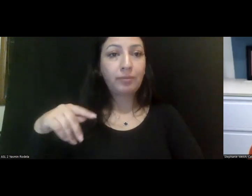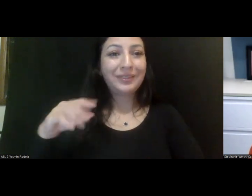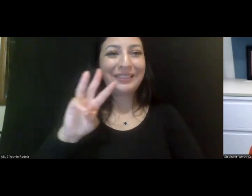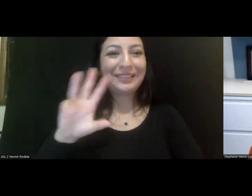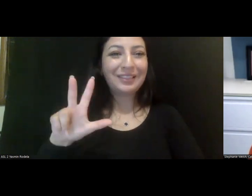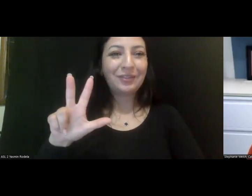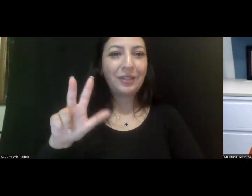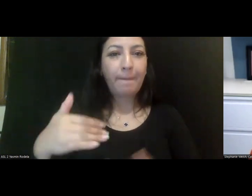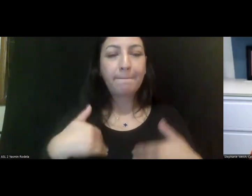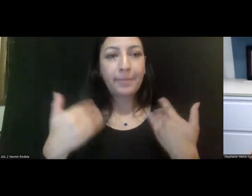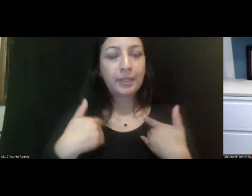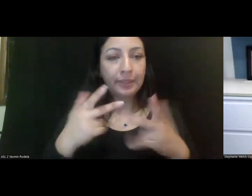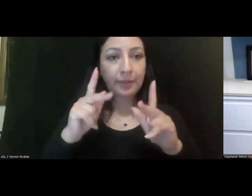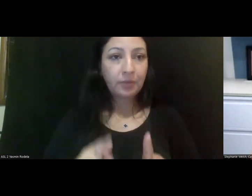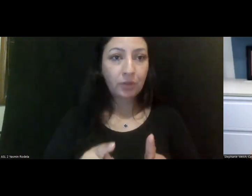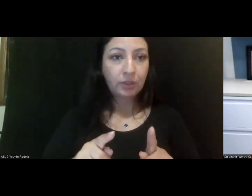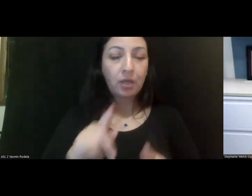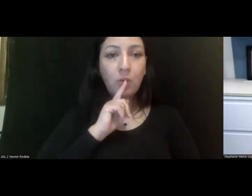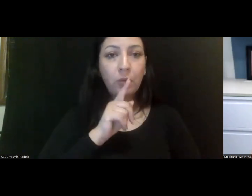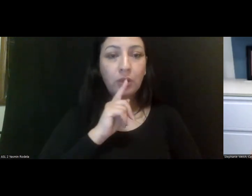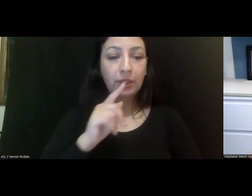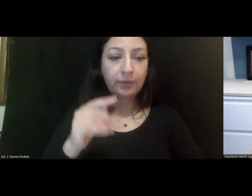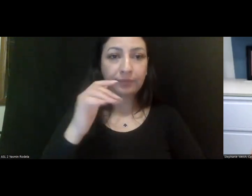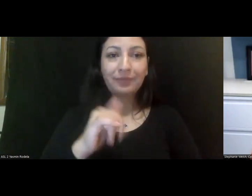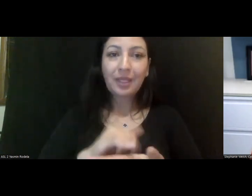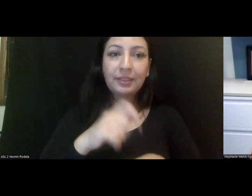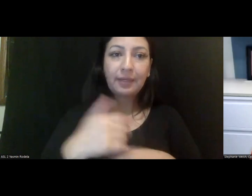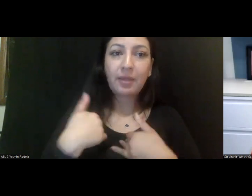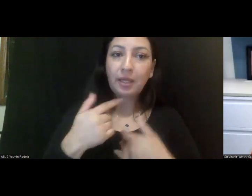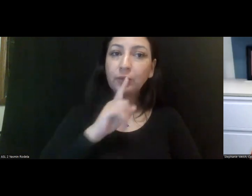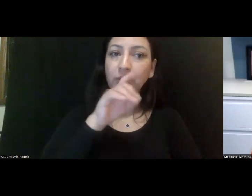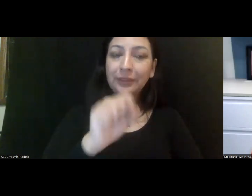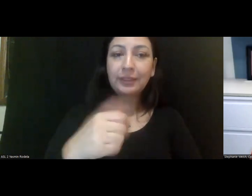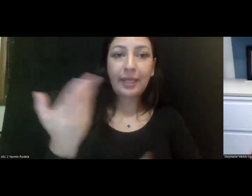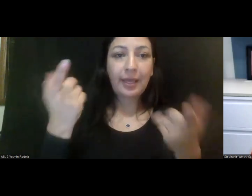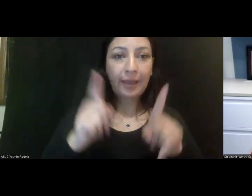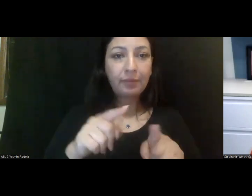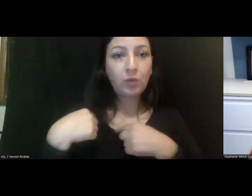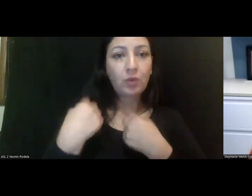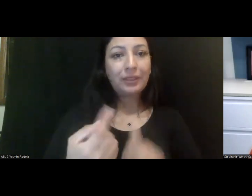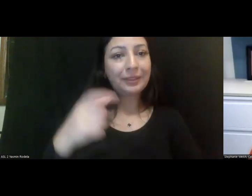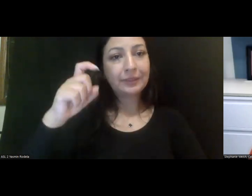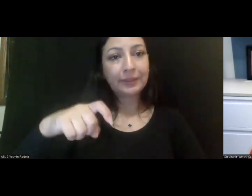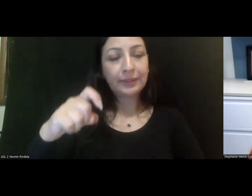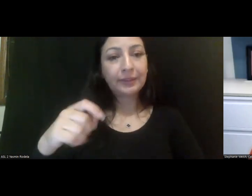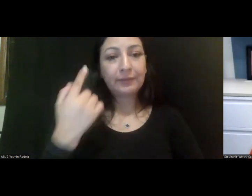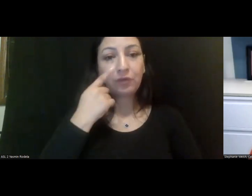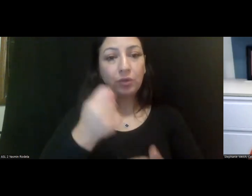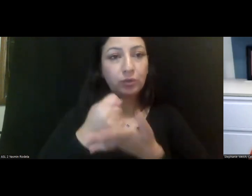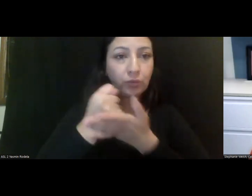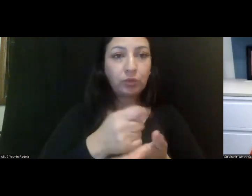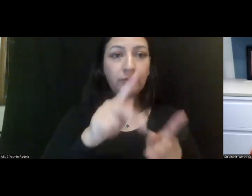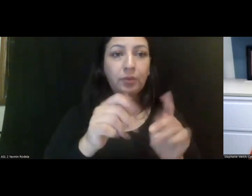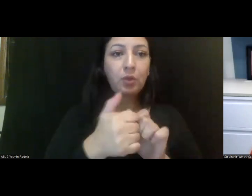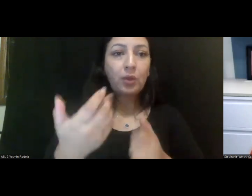young, much younger person. Um, it's really, um, it's the time has most certainly come. It's long overdue to treat people